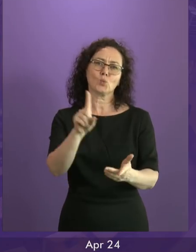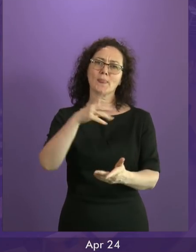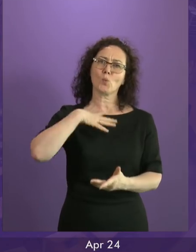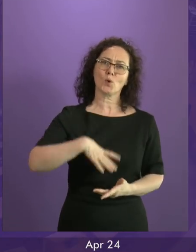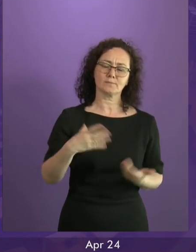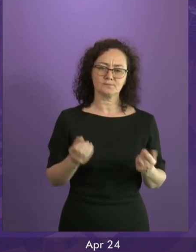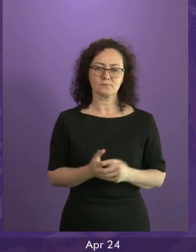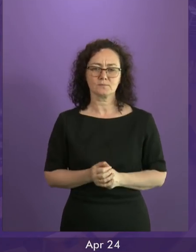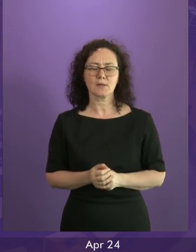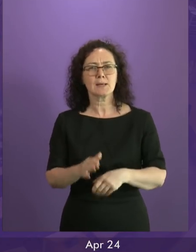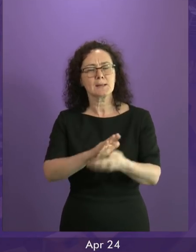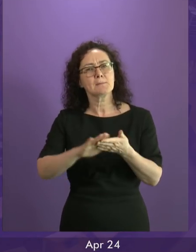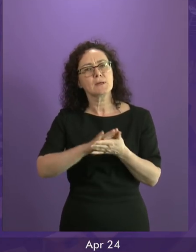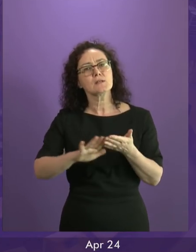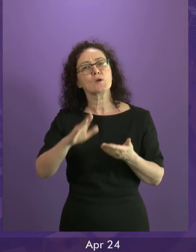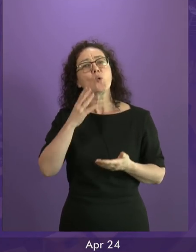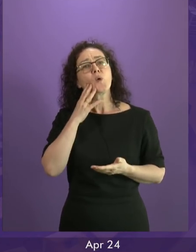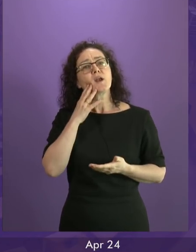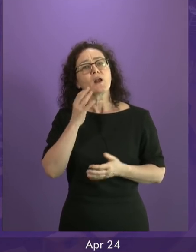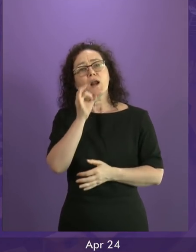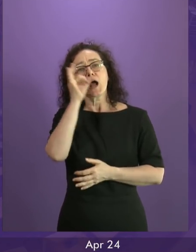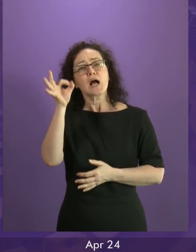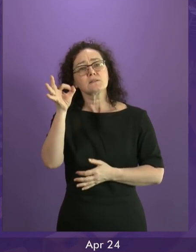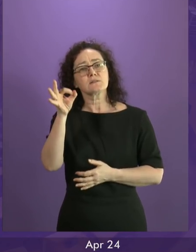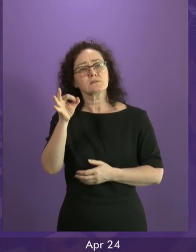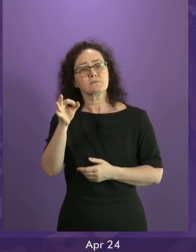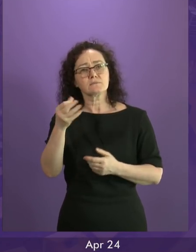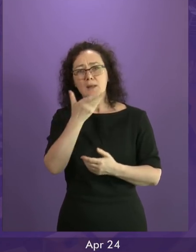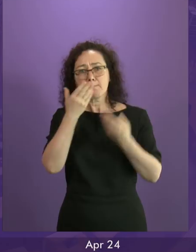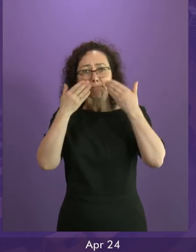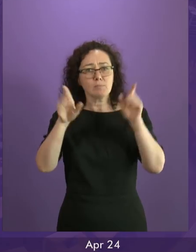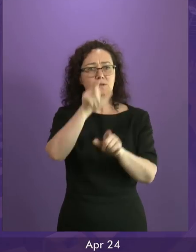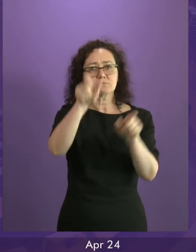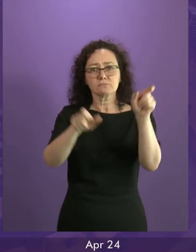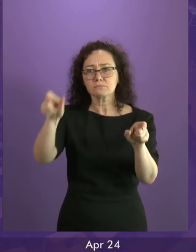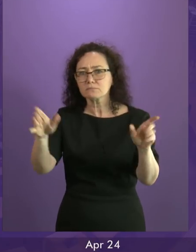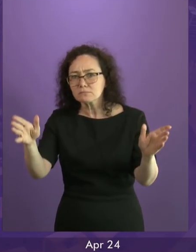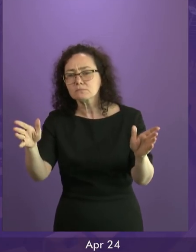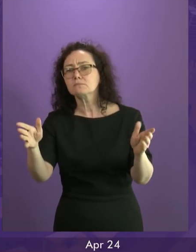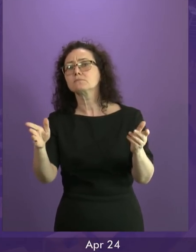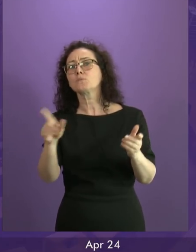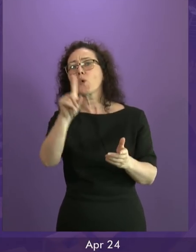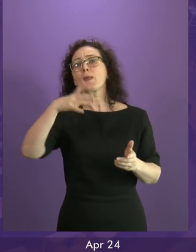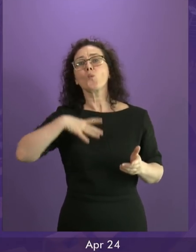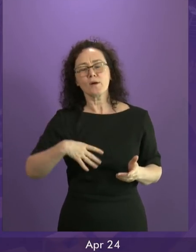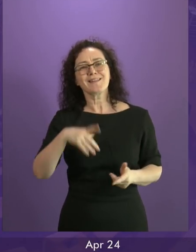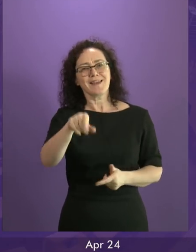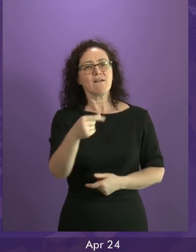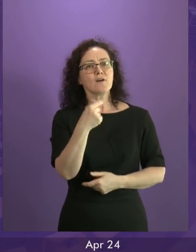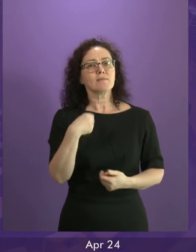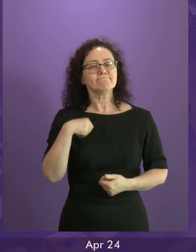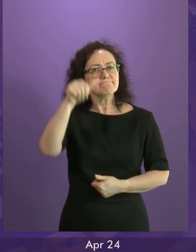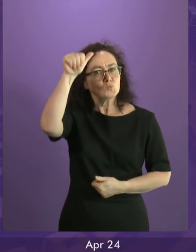decisions we ultimately take as a country, people feel a sense of engagement and buy-in so that we can then move forward in a unified